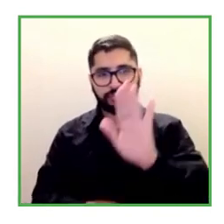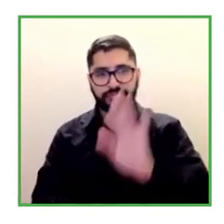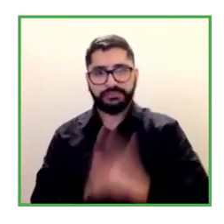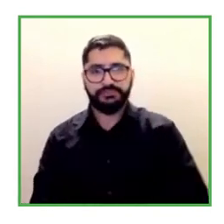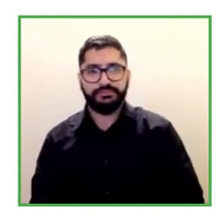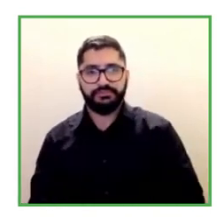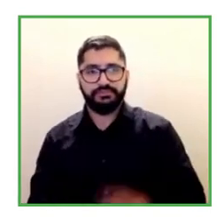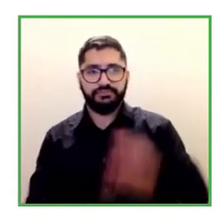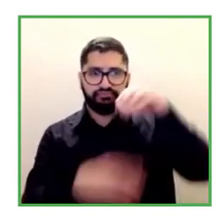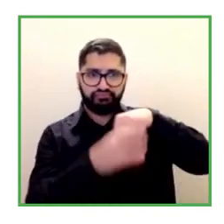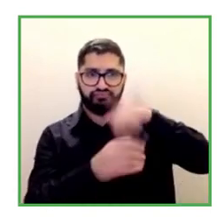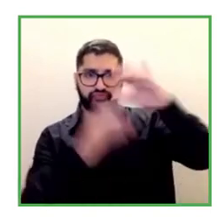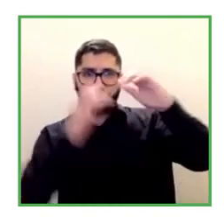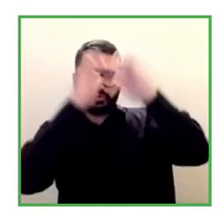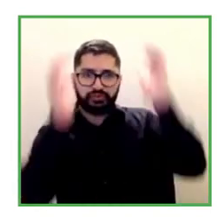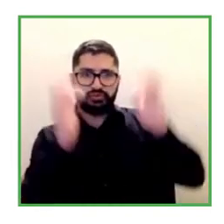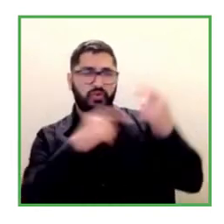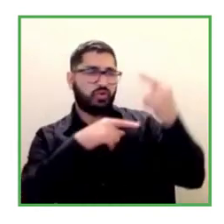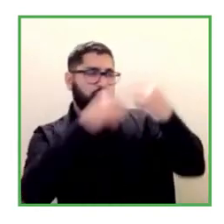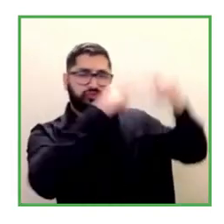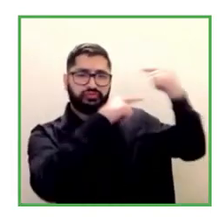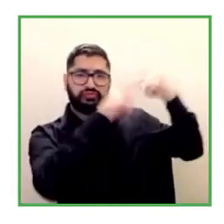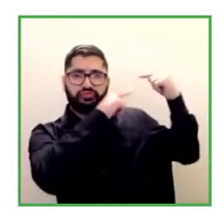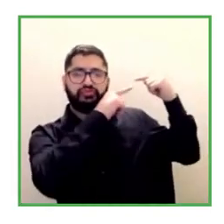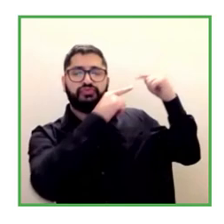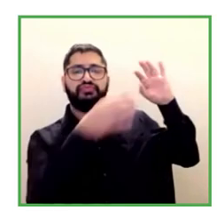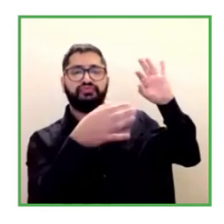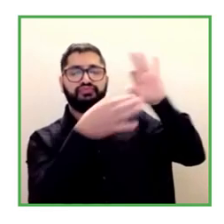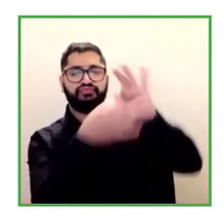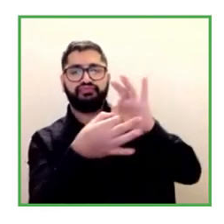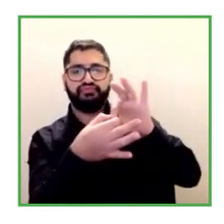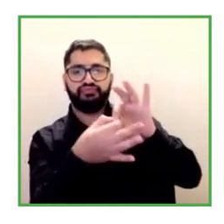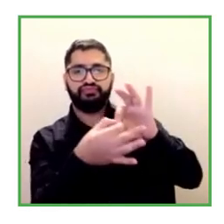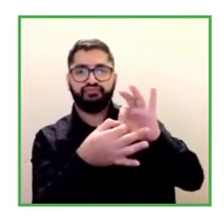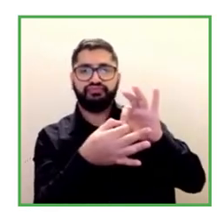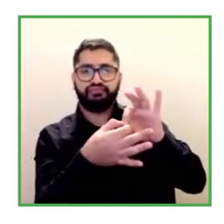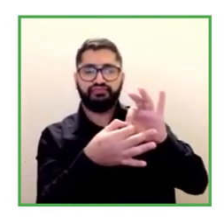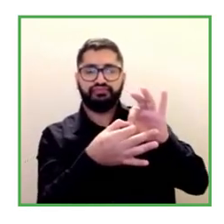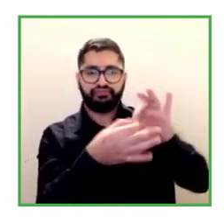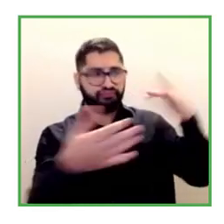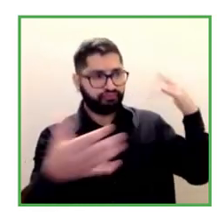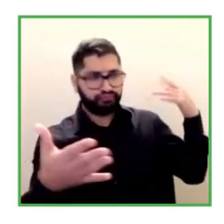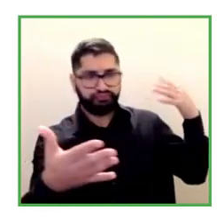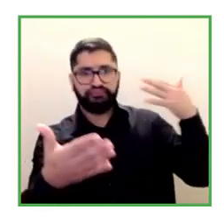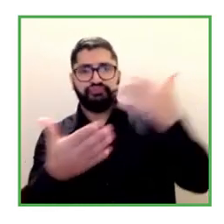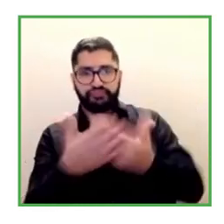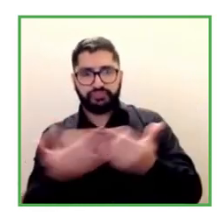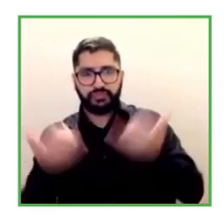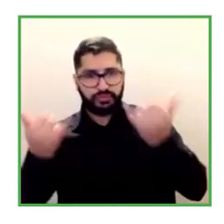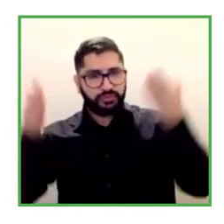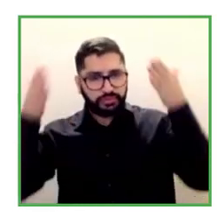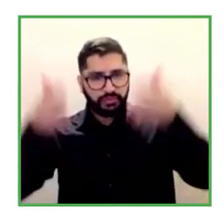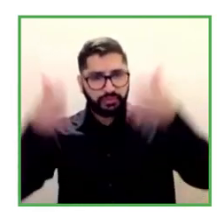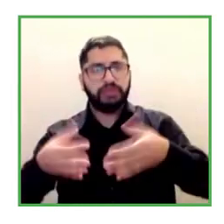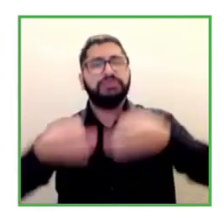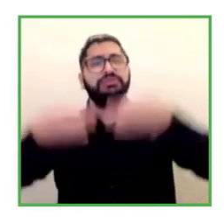in an institution that has such a long trajectory along the lines of social responsibility what can